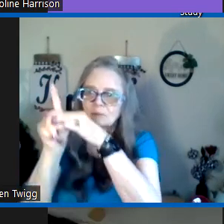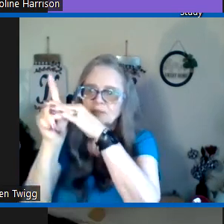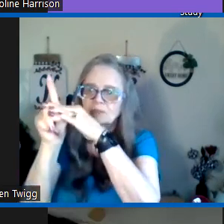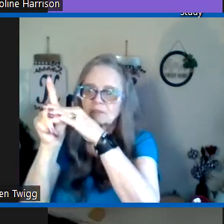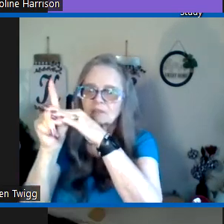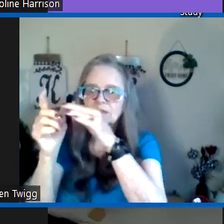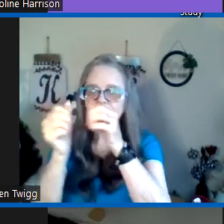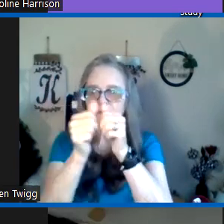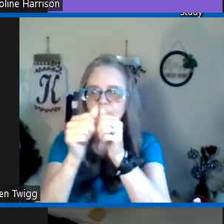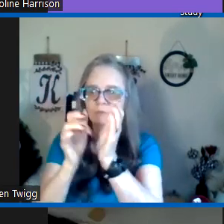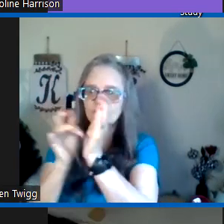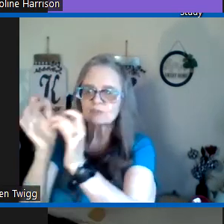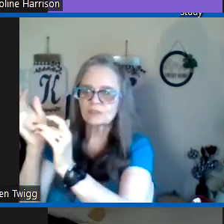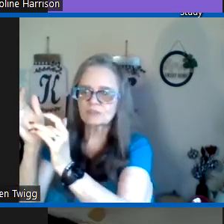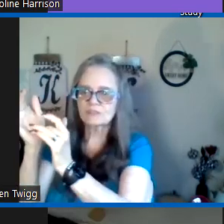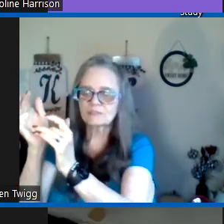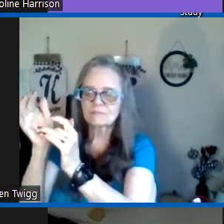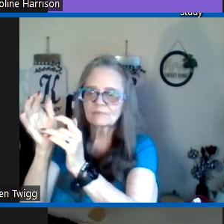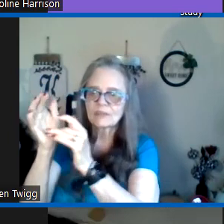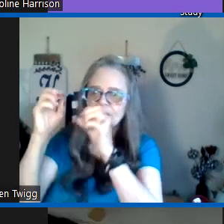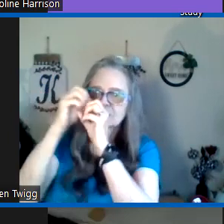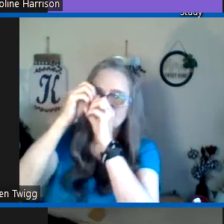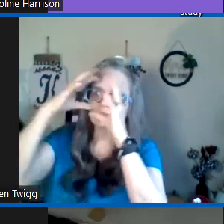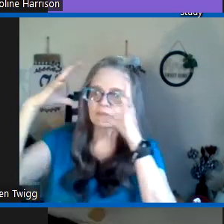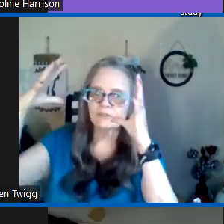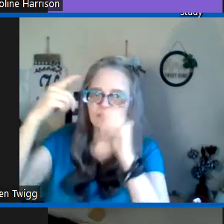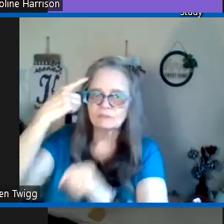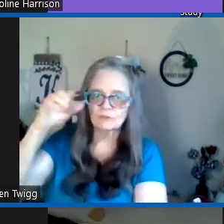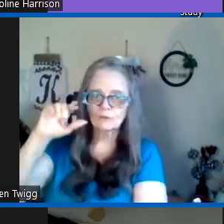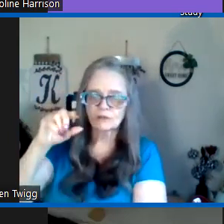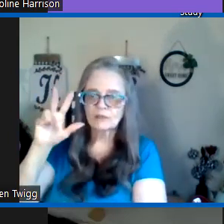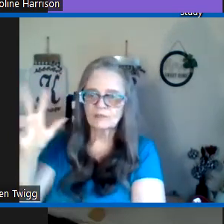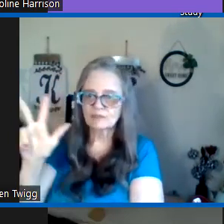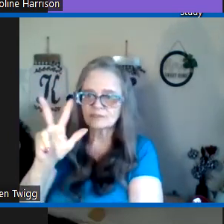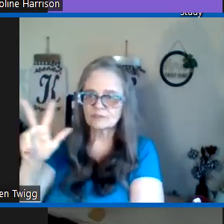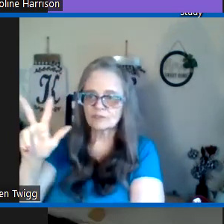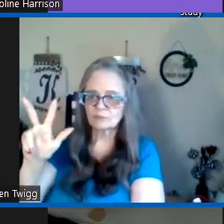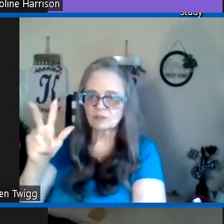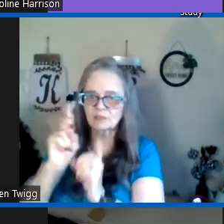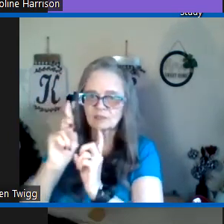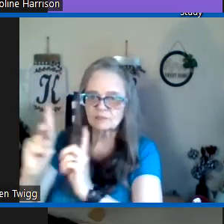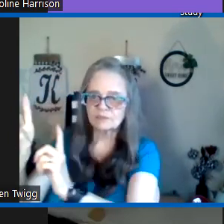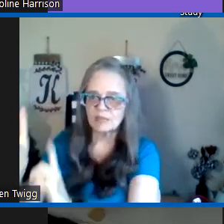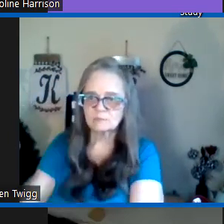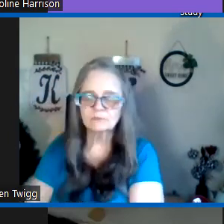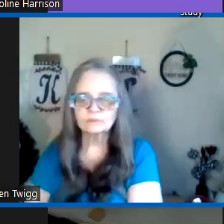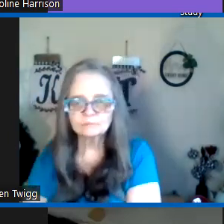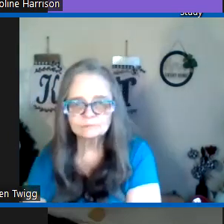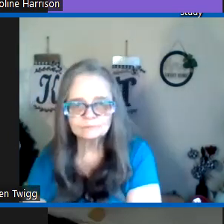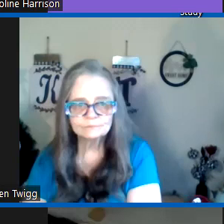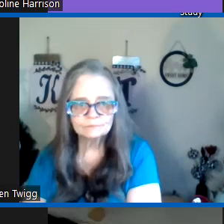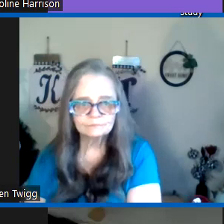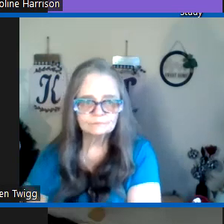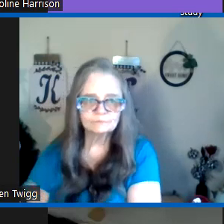appeared with Jesus and it was a vision for these three disciples